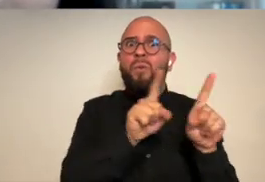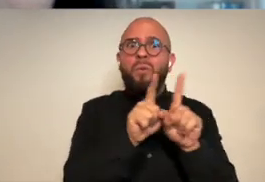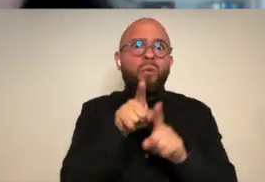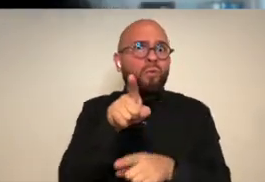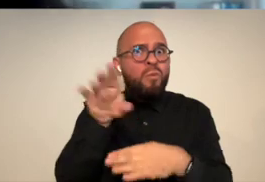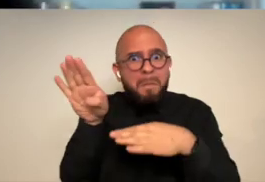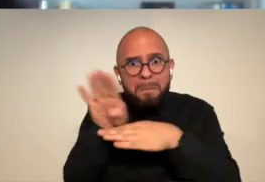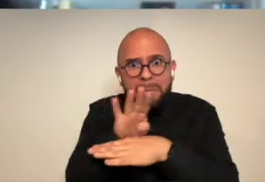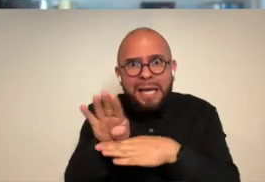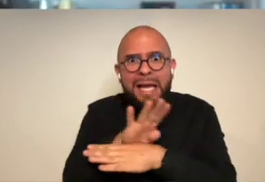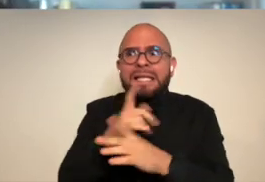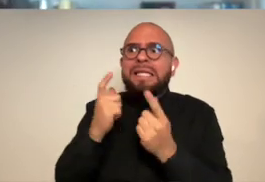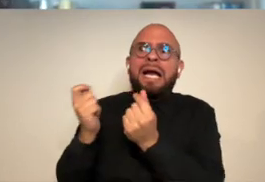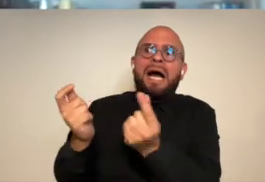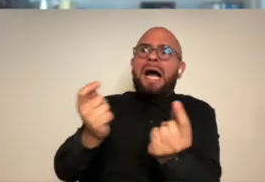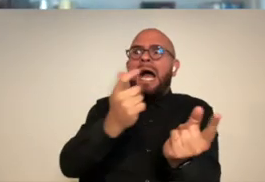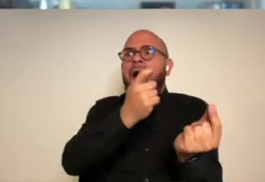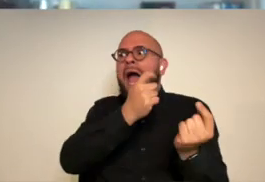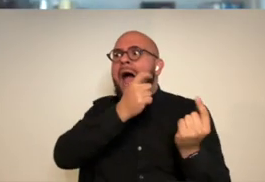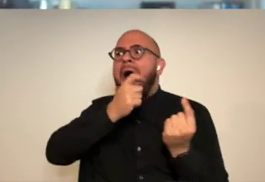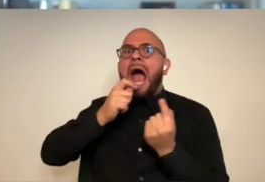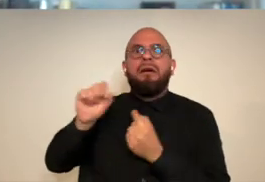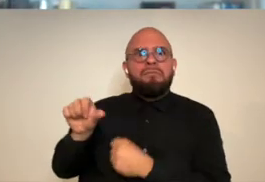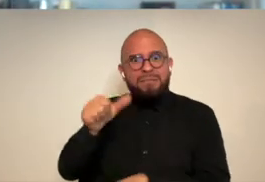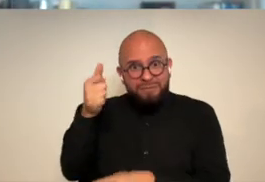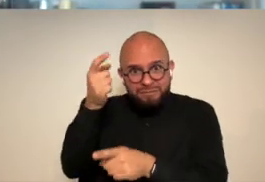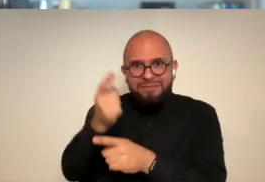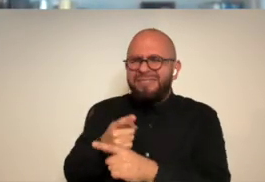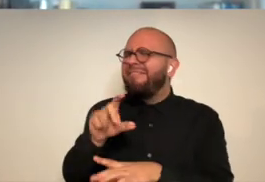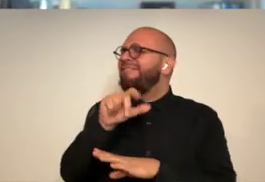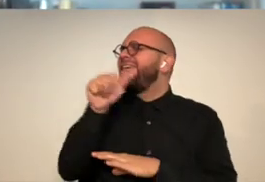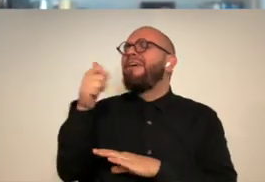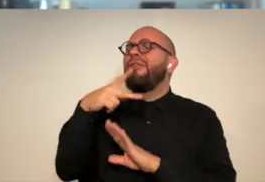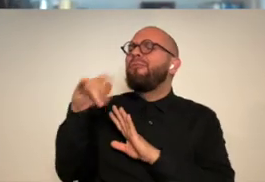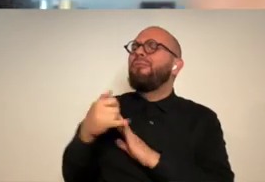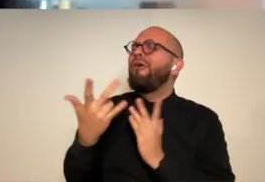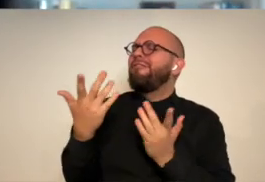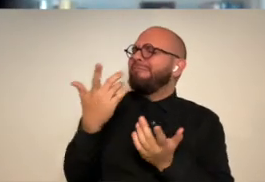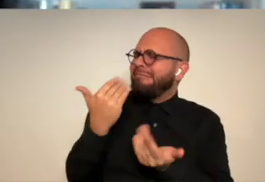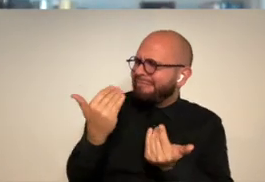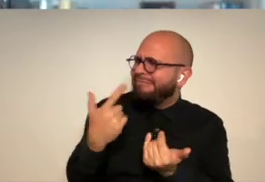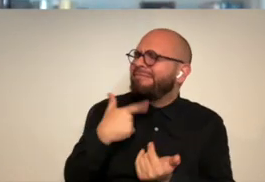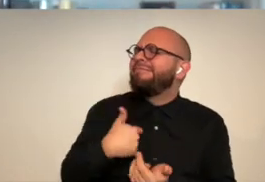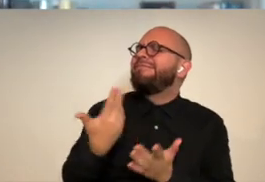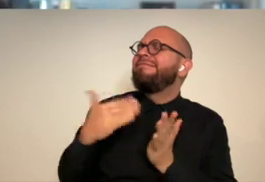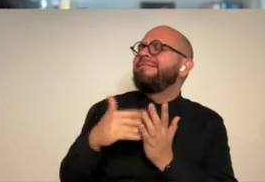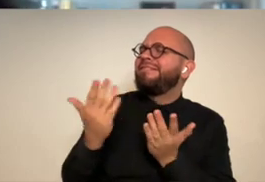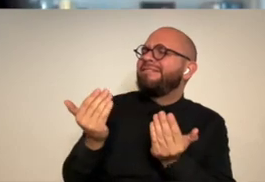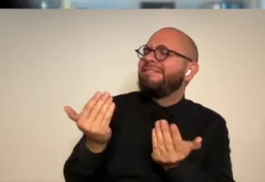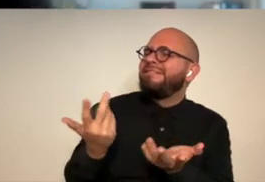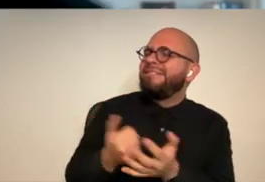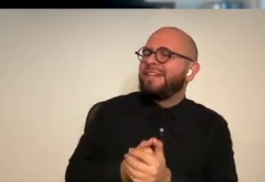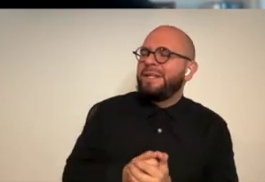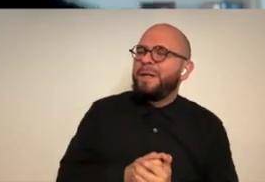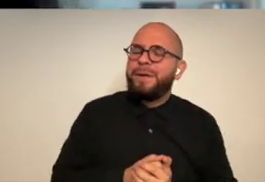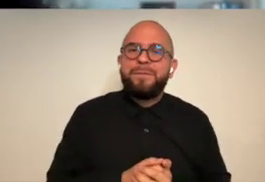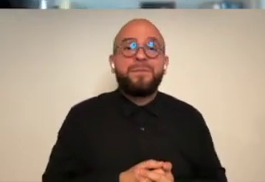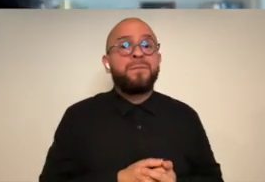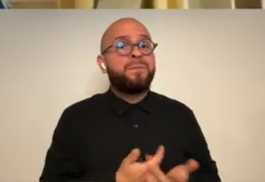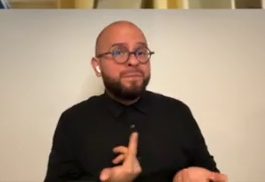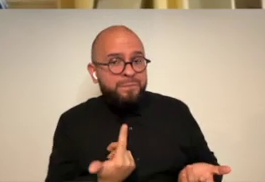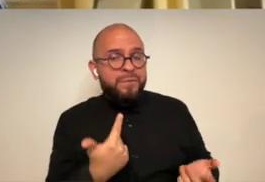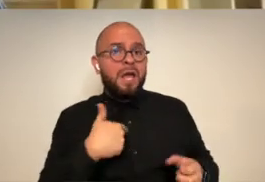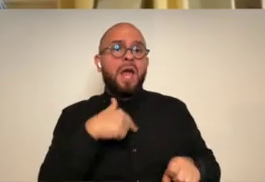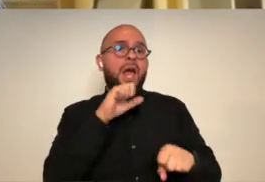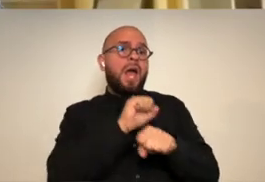challenge sometimes but you are also doing quite a lot else you were just telling me so what is your other project going on right now